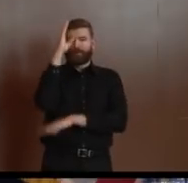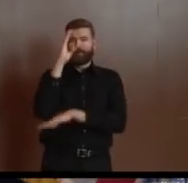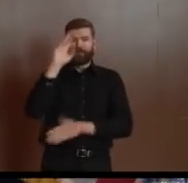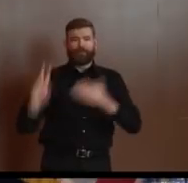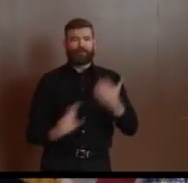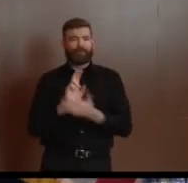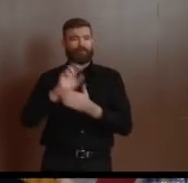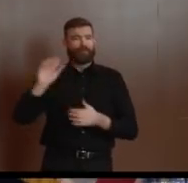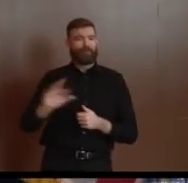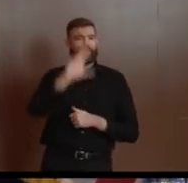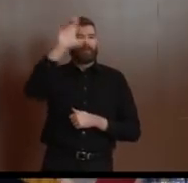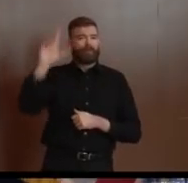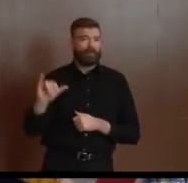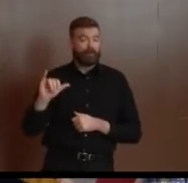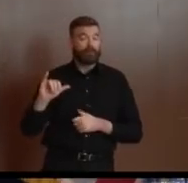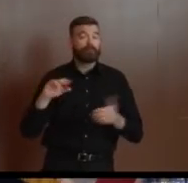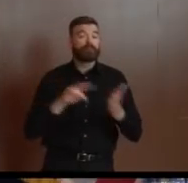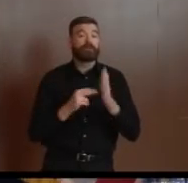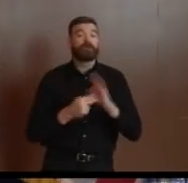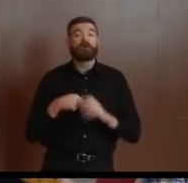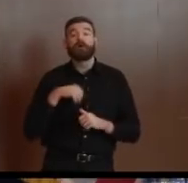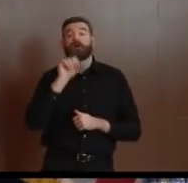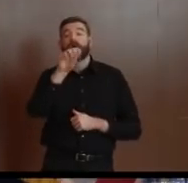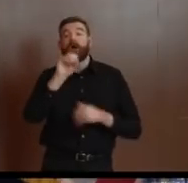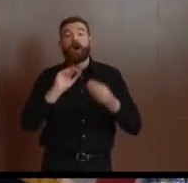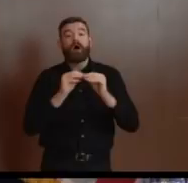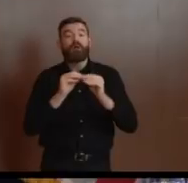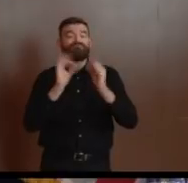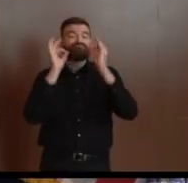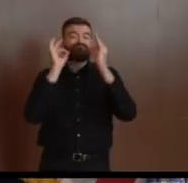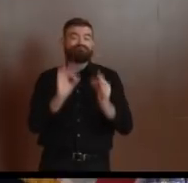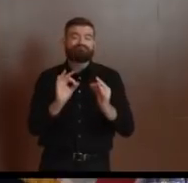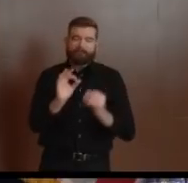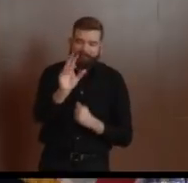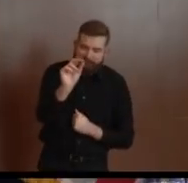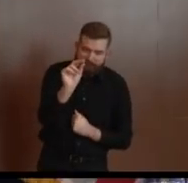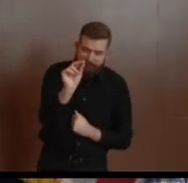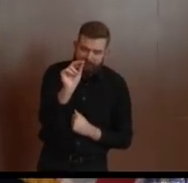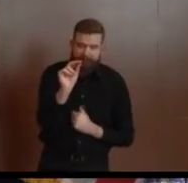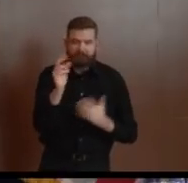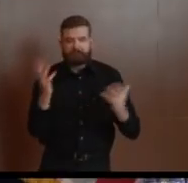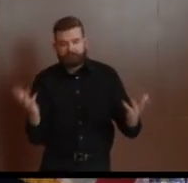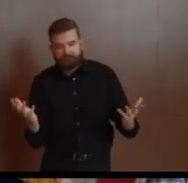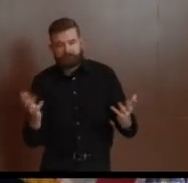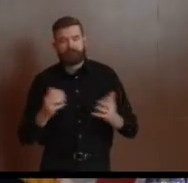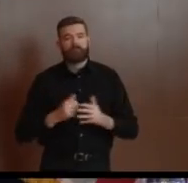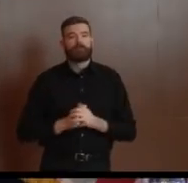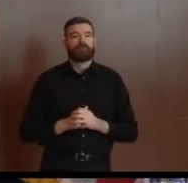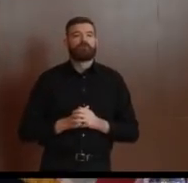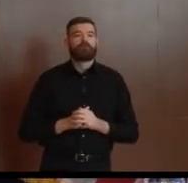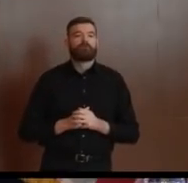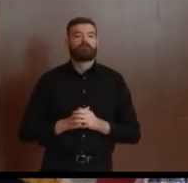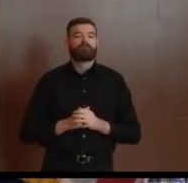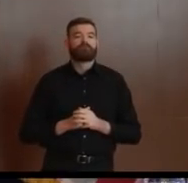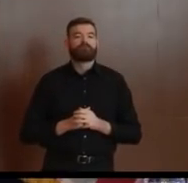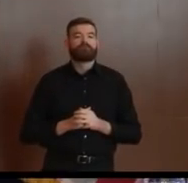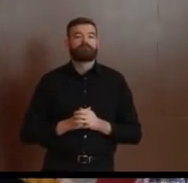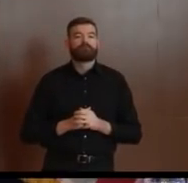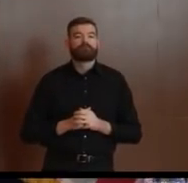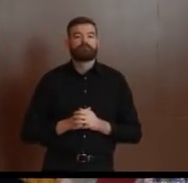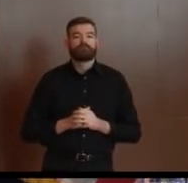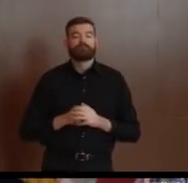insight we have as to the data. And secondly, we continue to have the gap between what the Department of Health knows in terms of the demographics